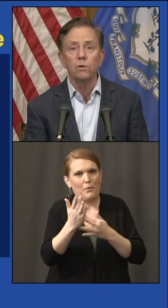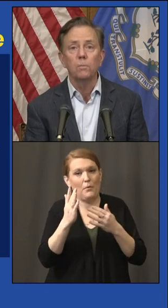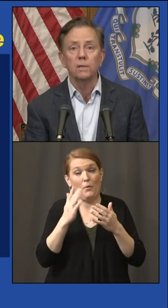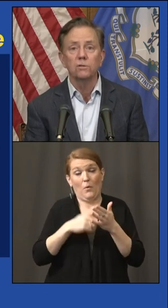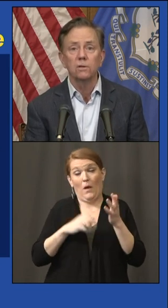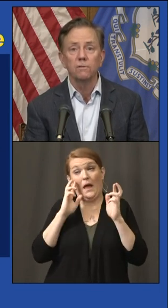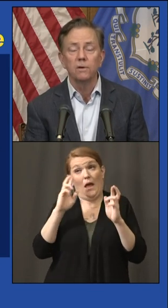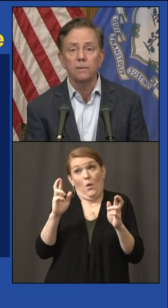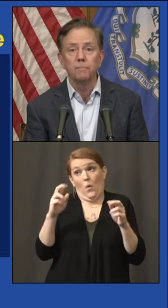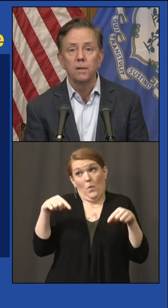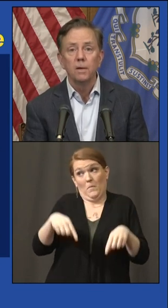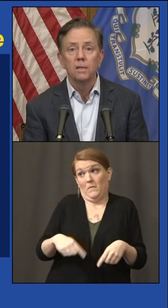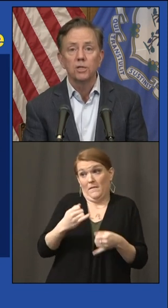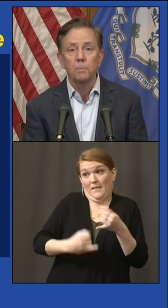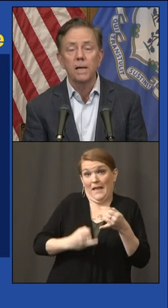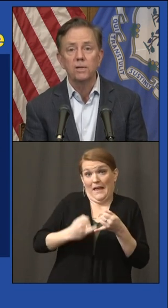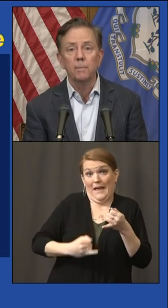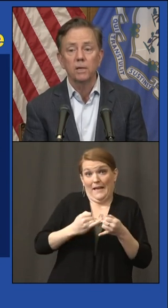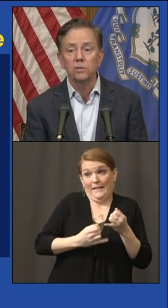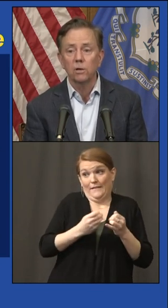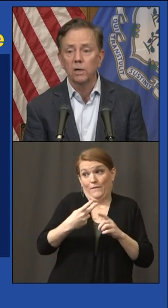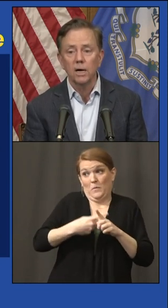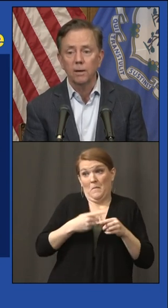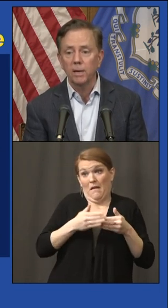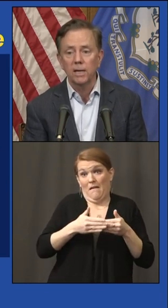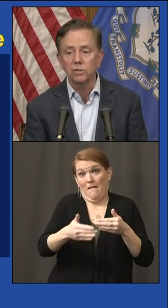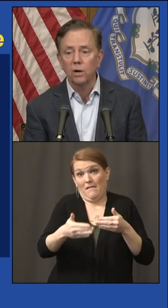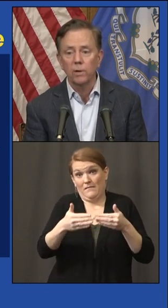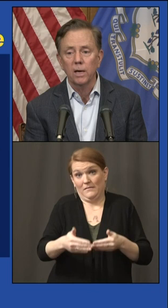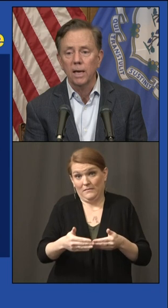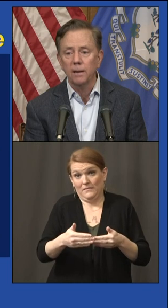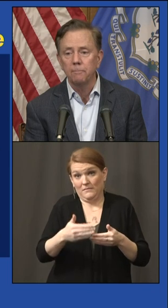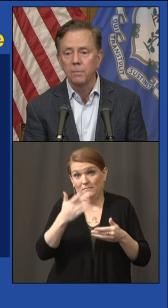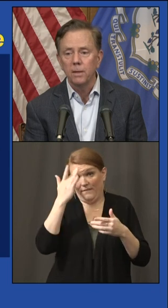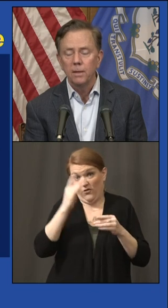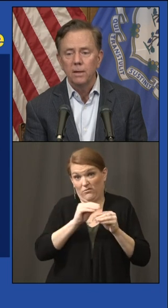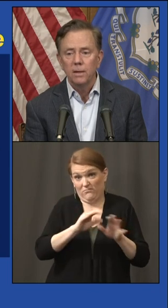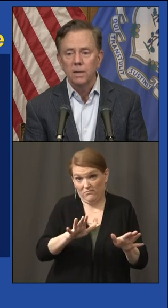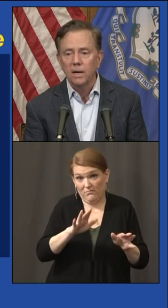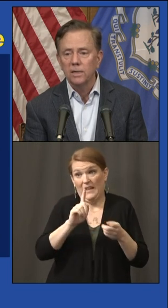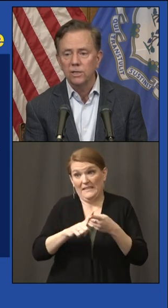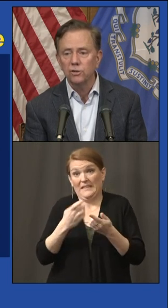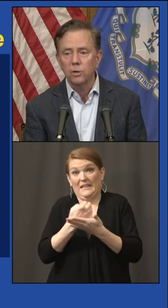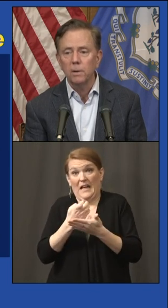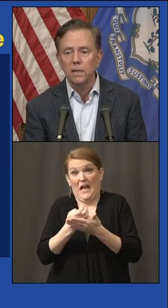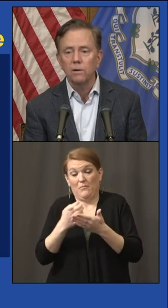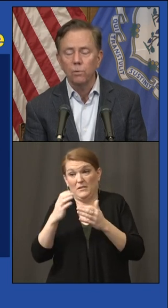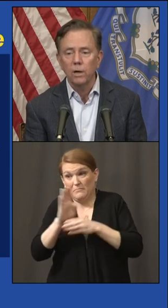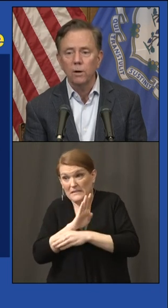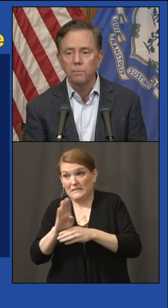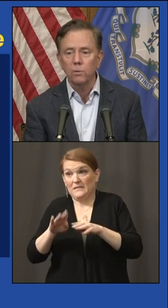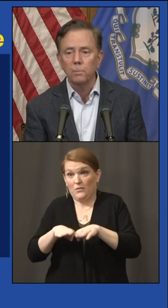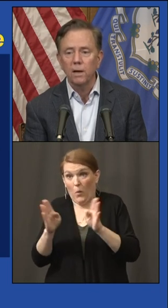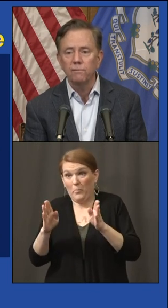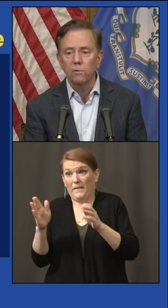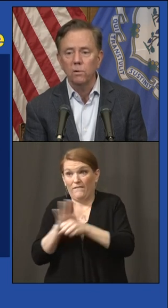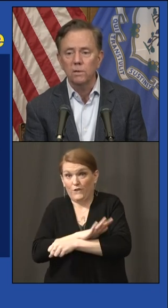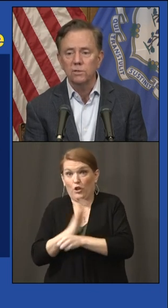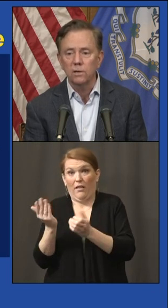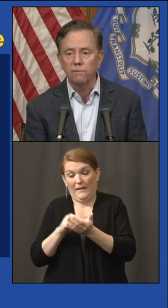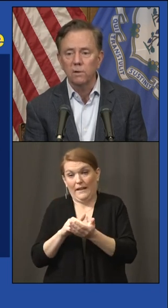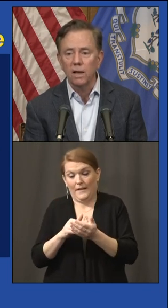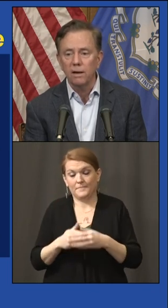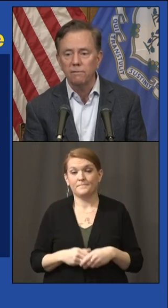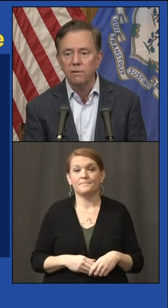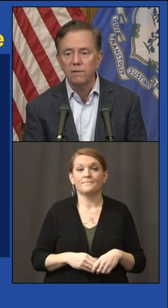final few months of this pandemic until our economy gets going again. Additional money that we'll help you apply for